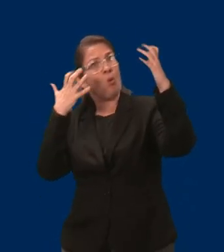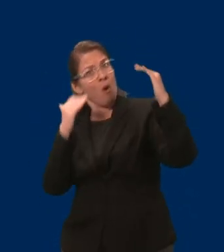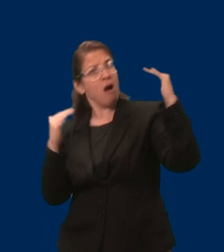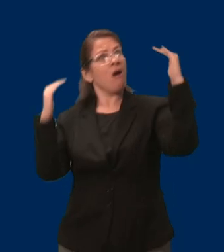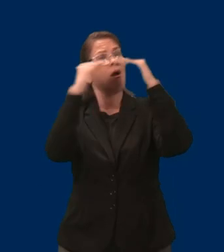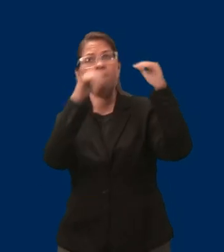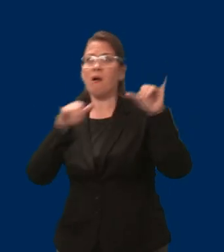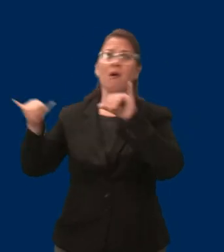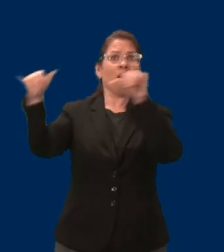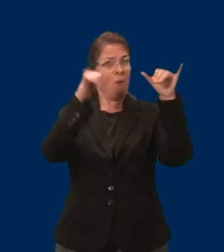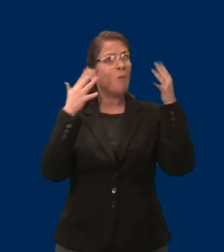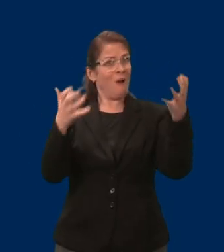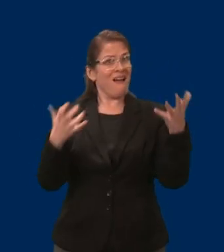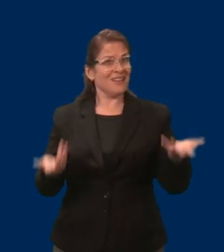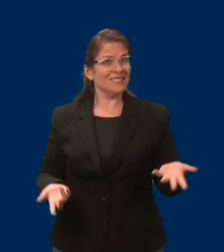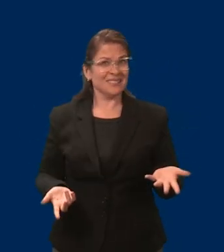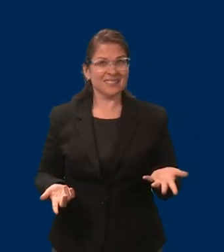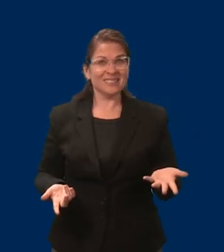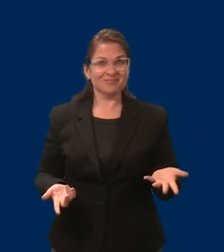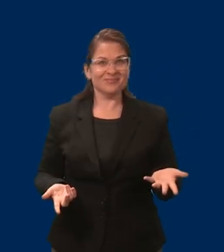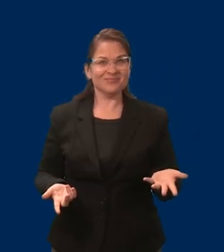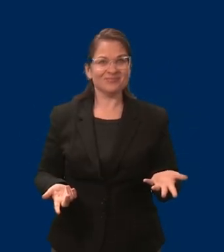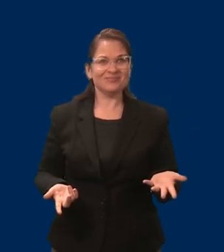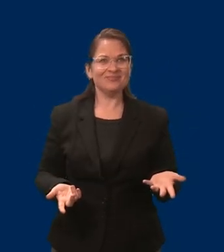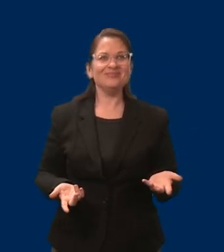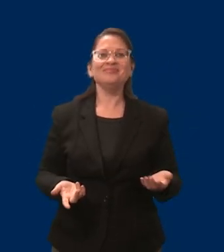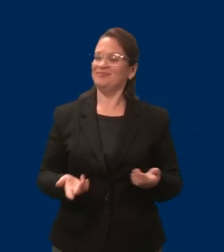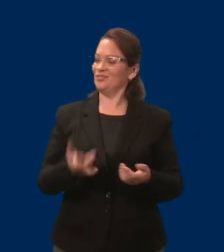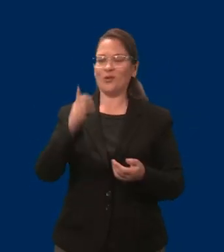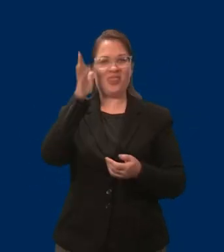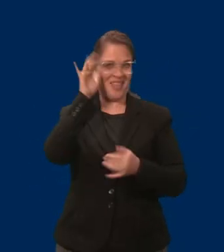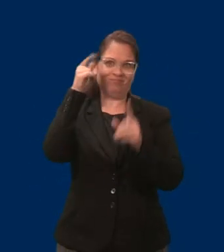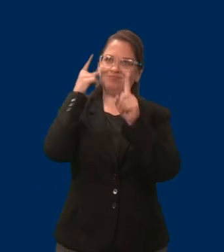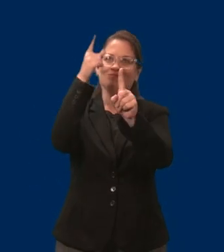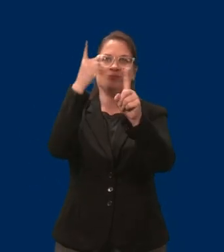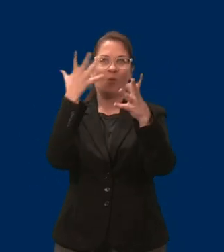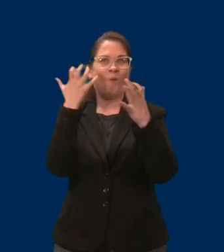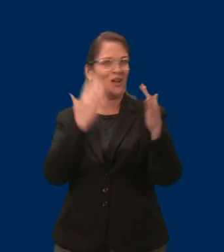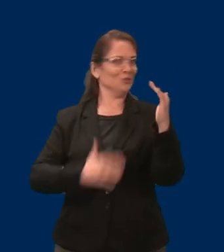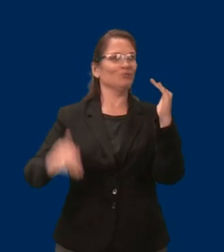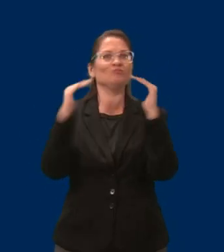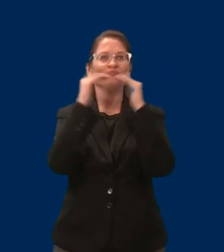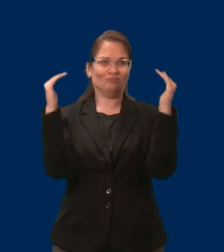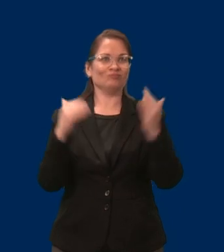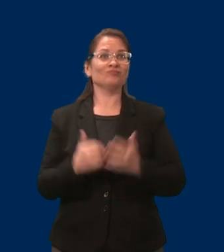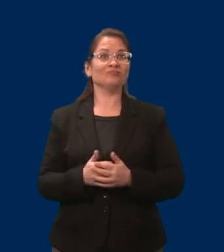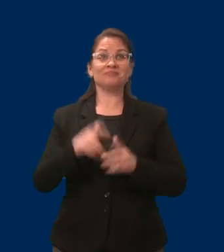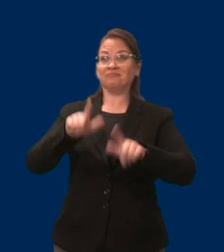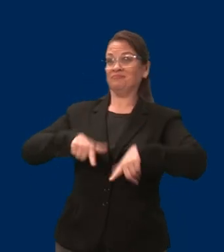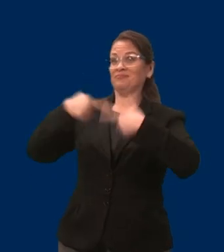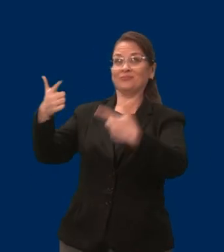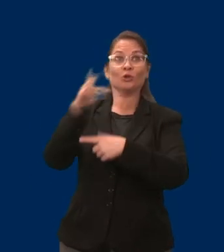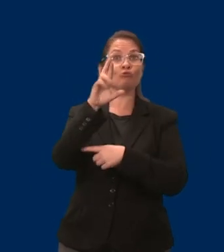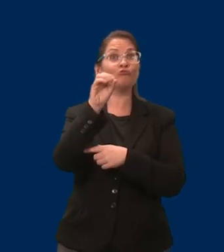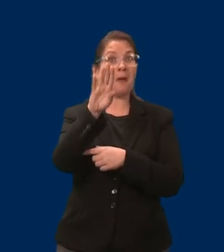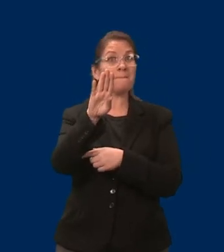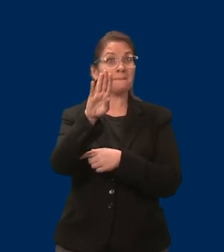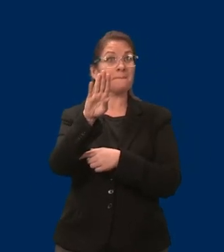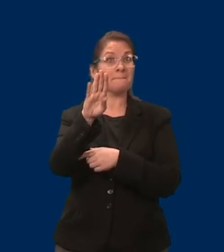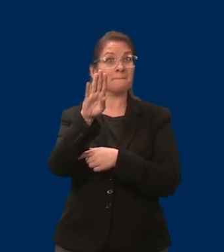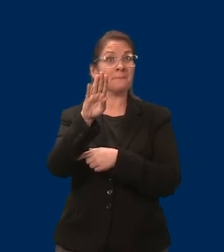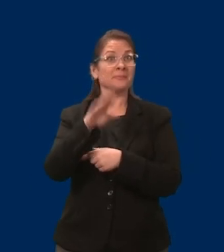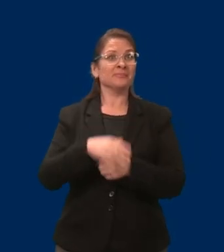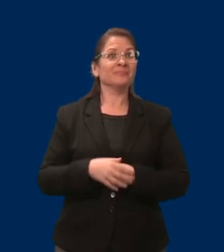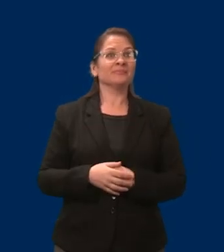I'm going to send it on over to my good friend Rob, who's going to talk a little bit about some of the challenges of the asset limits and how we'd like to improve